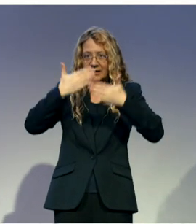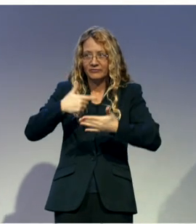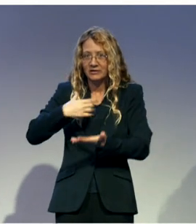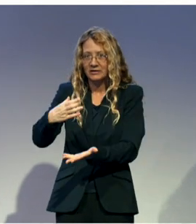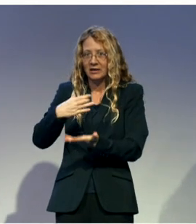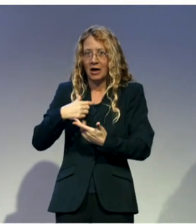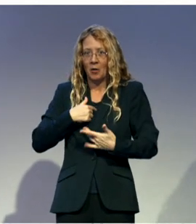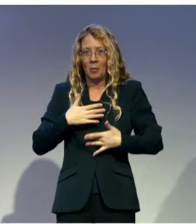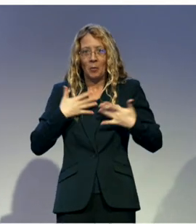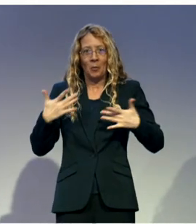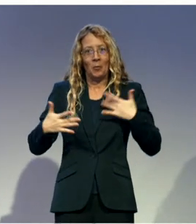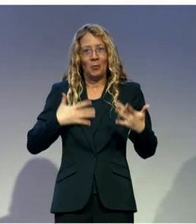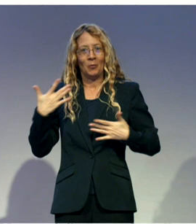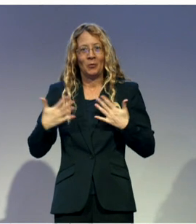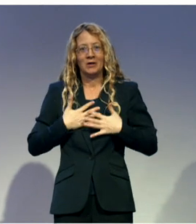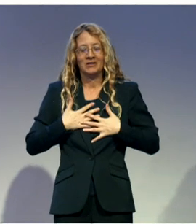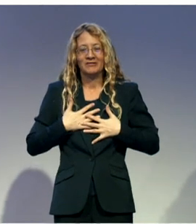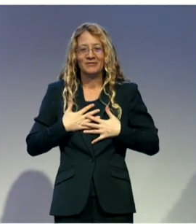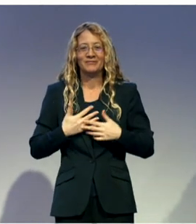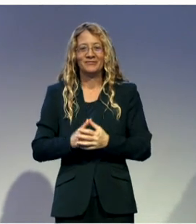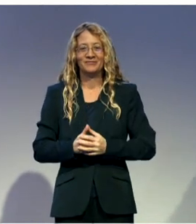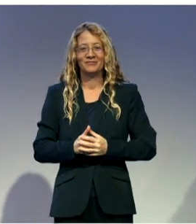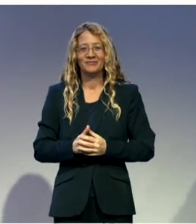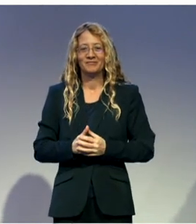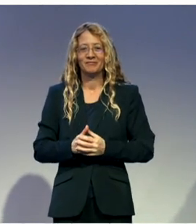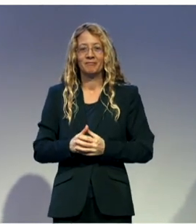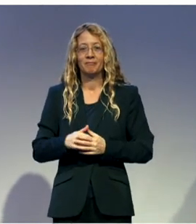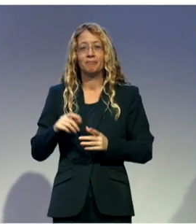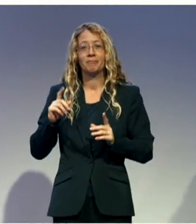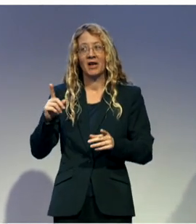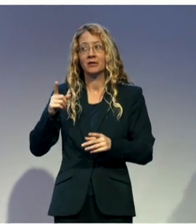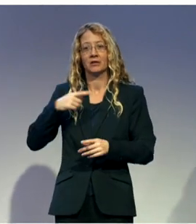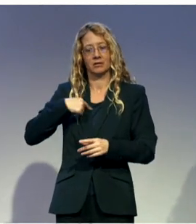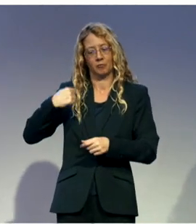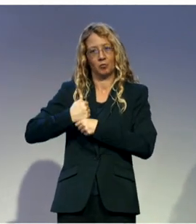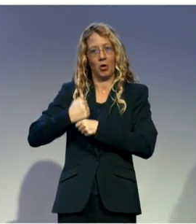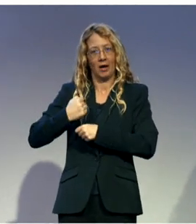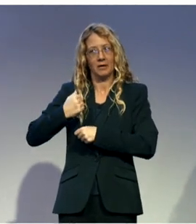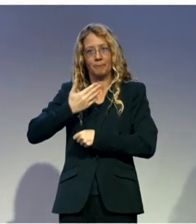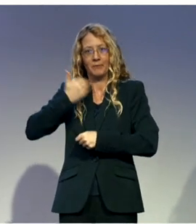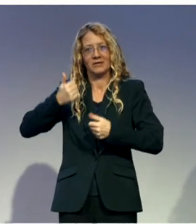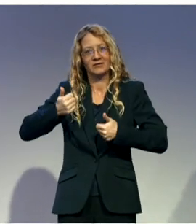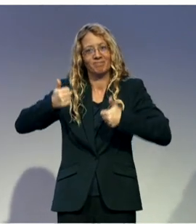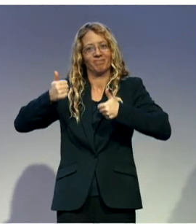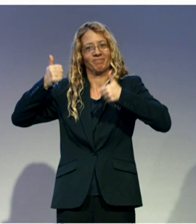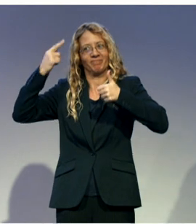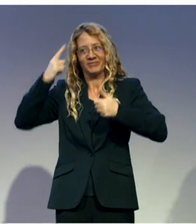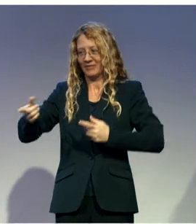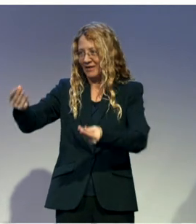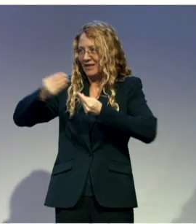capabilities and our encouragement to transfer our knowledge and idea to share within the